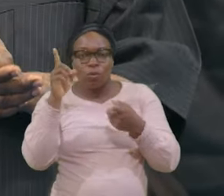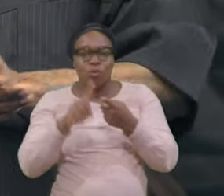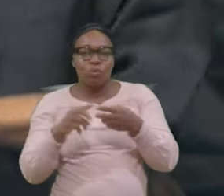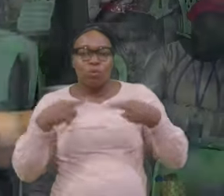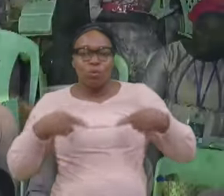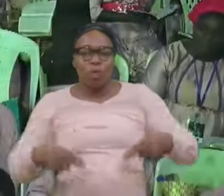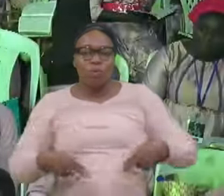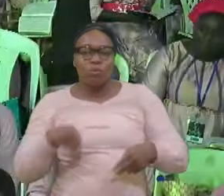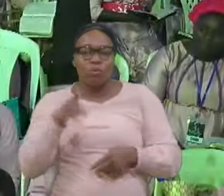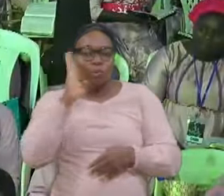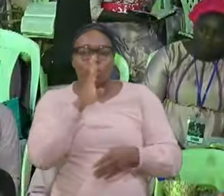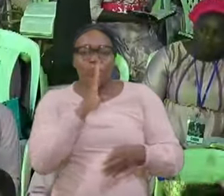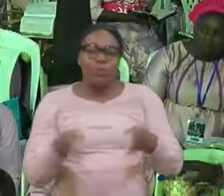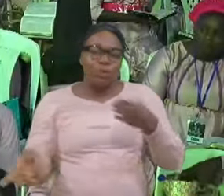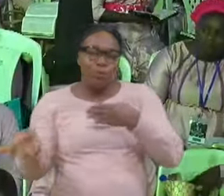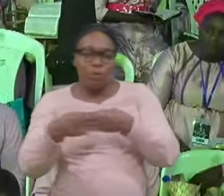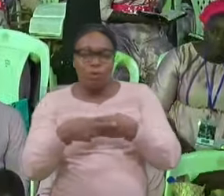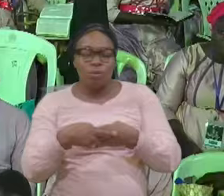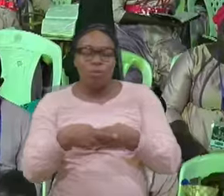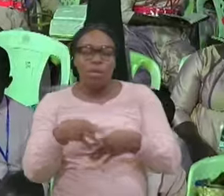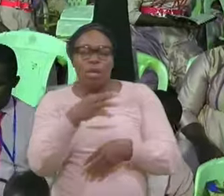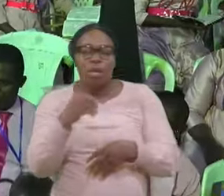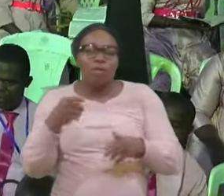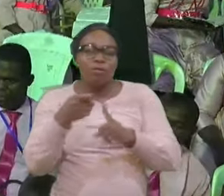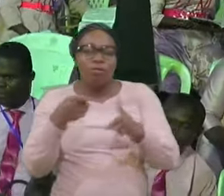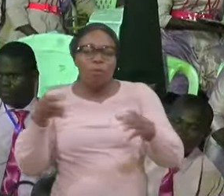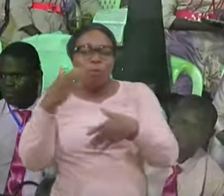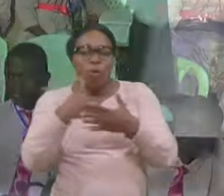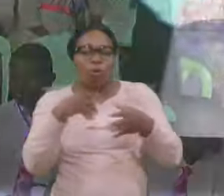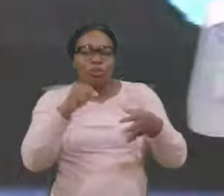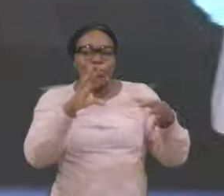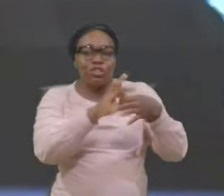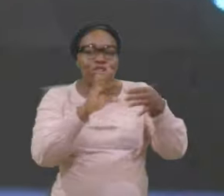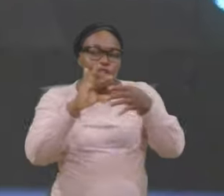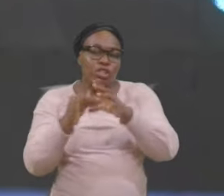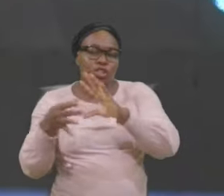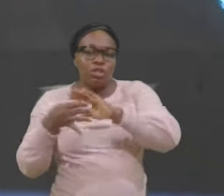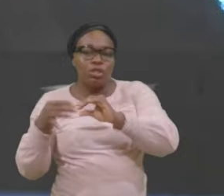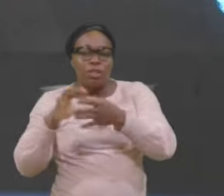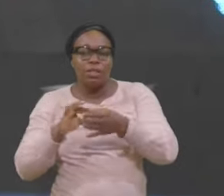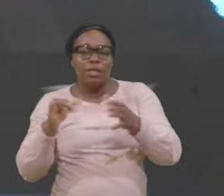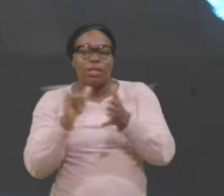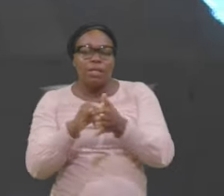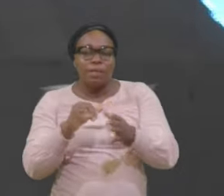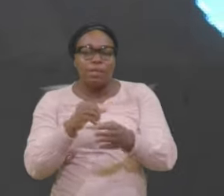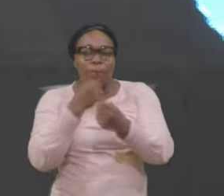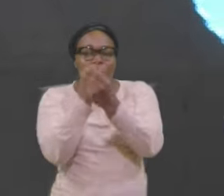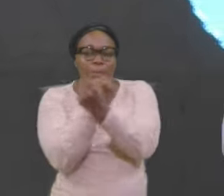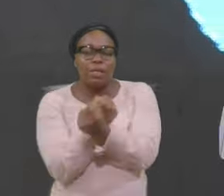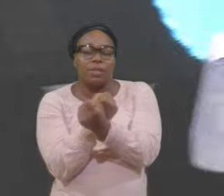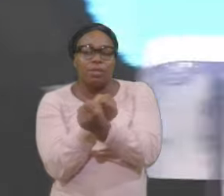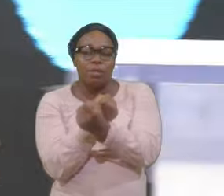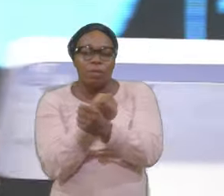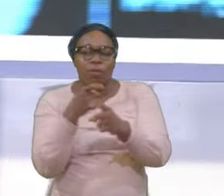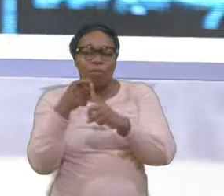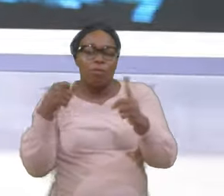And from All the chains Biding you From captivity And to total Freedom